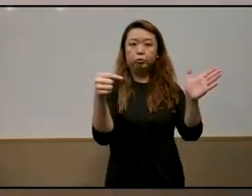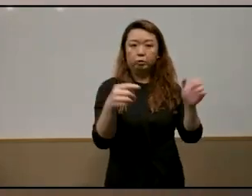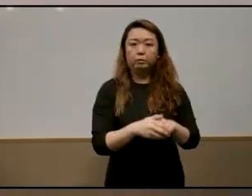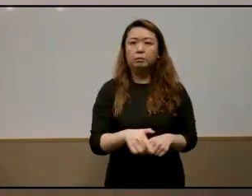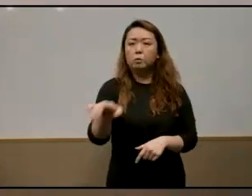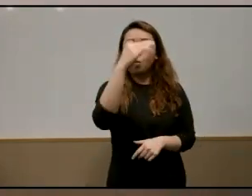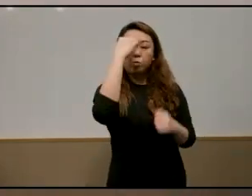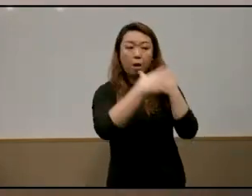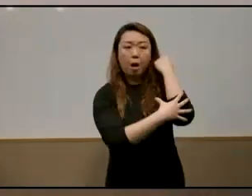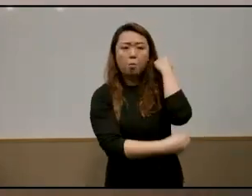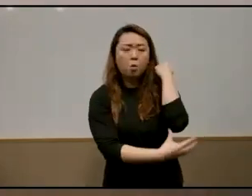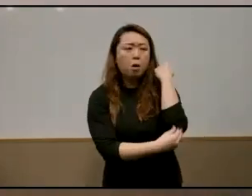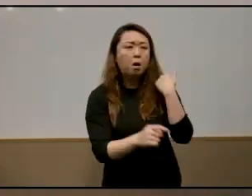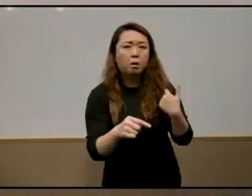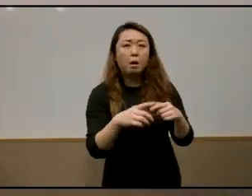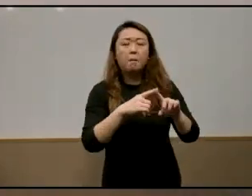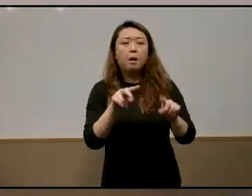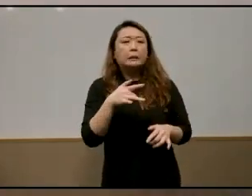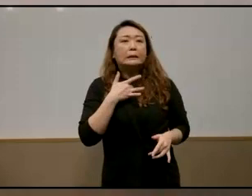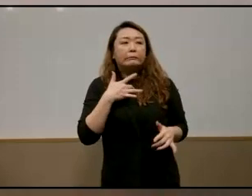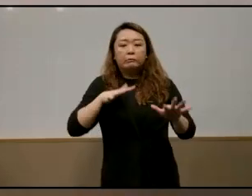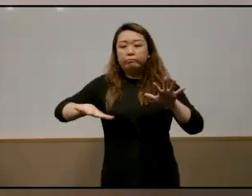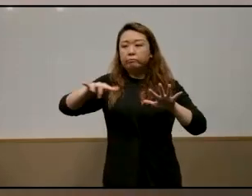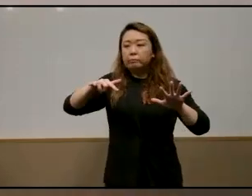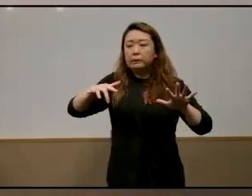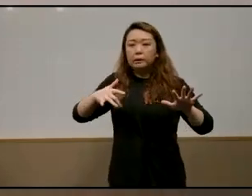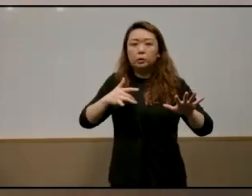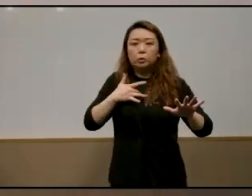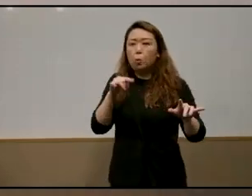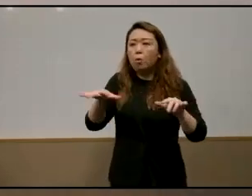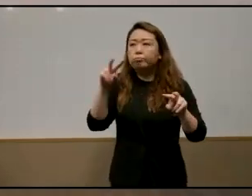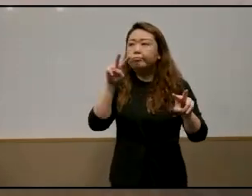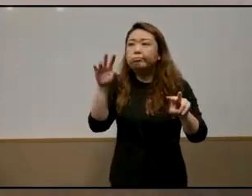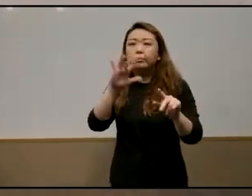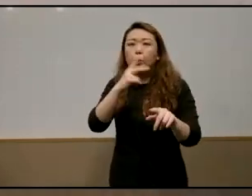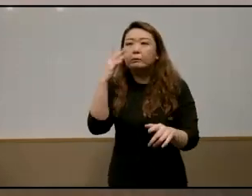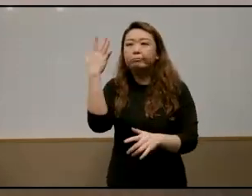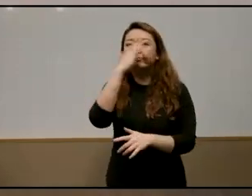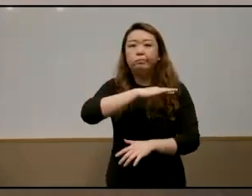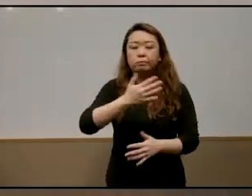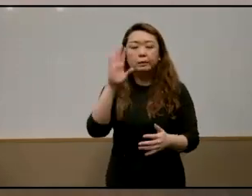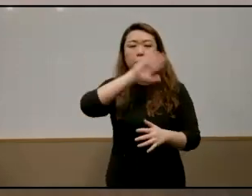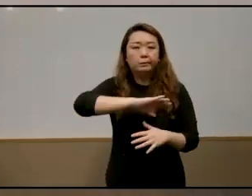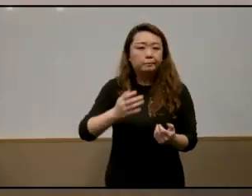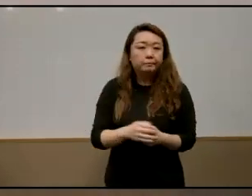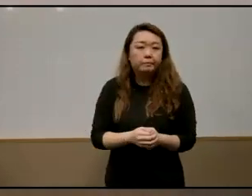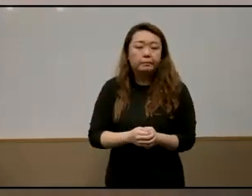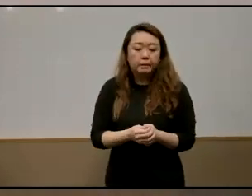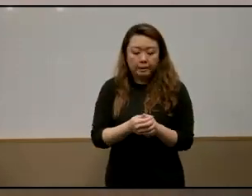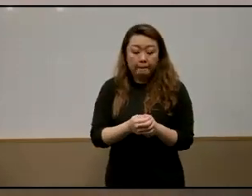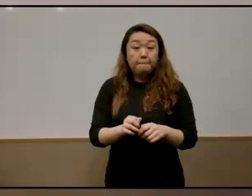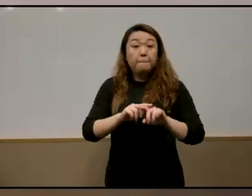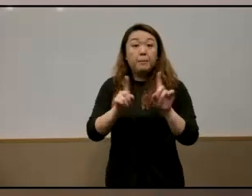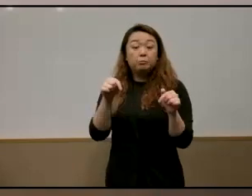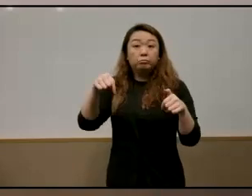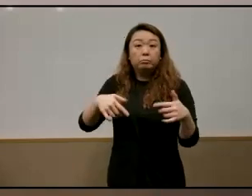but for many of us it can almost feel like it doesn't exist or that it might exist but it's it's very far away from us and that consciousness around disadvantage